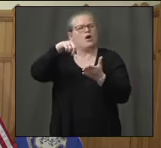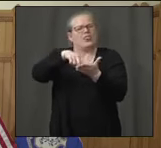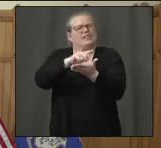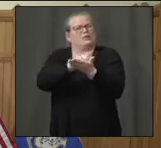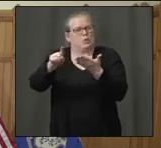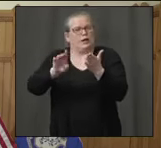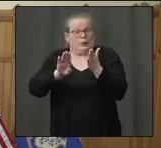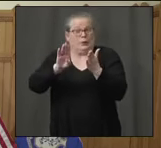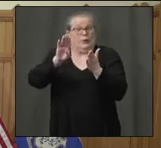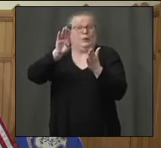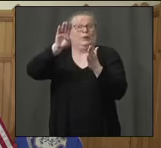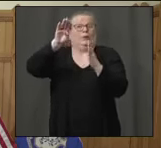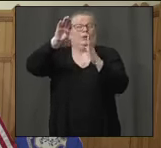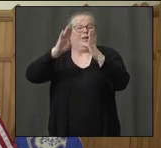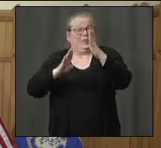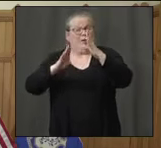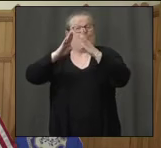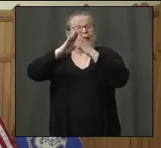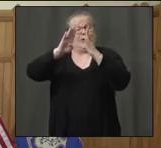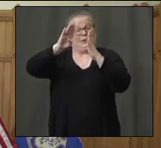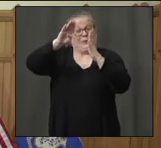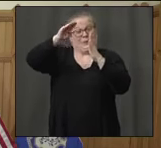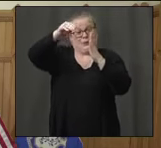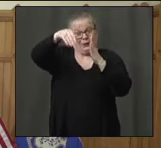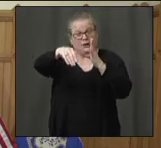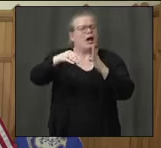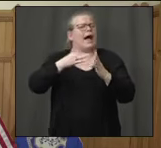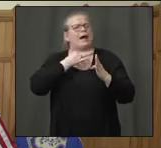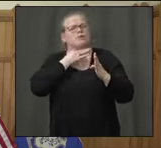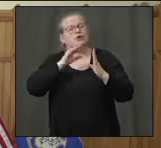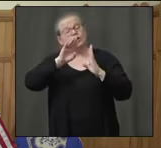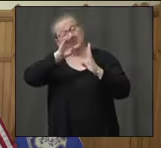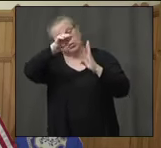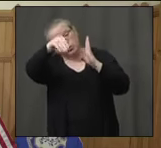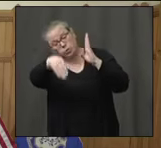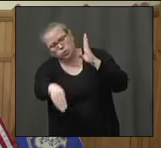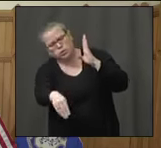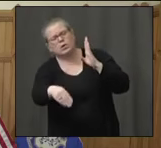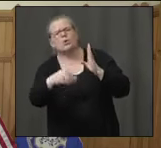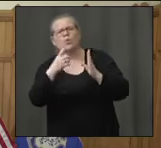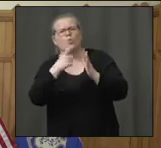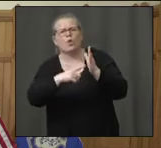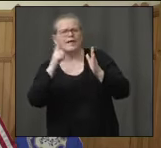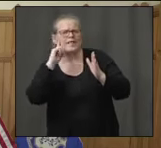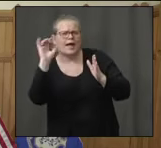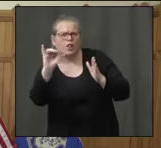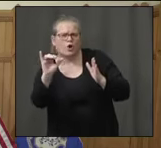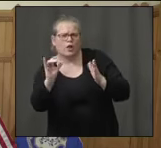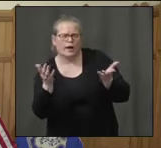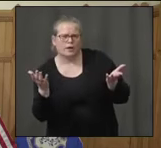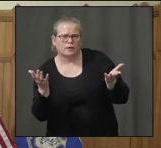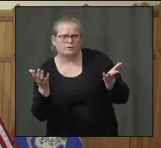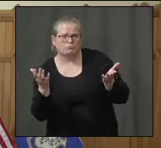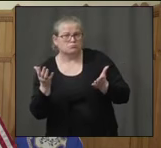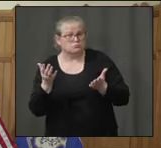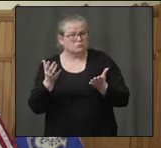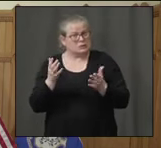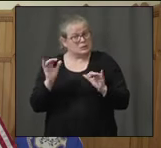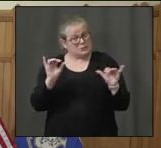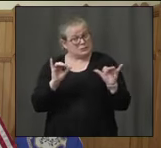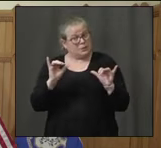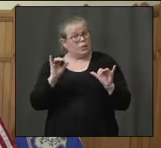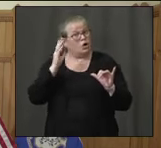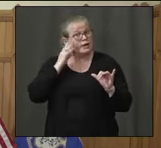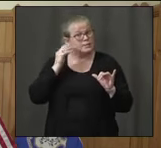a broad sense of what the backside of this curve is going to look like? I mean, do we expect it to follow a similar trajectory to the front end or could it kind of